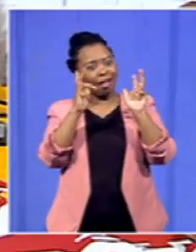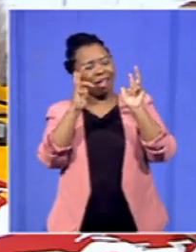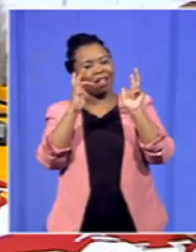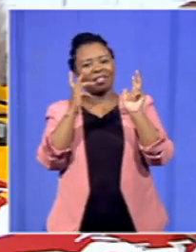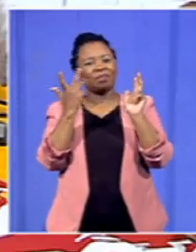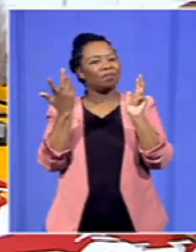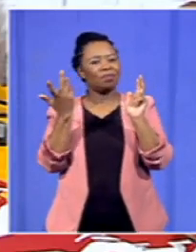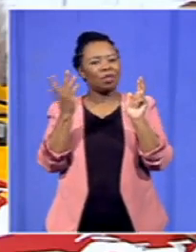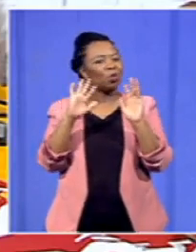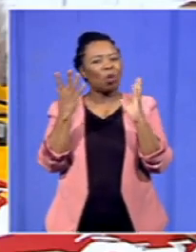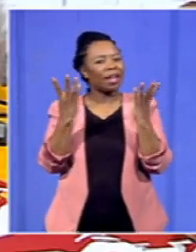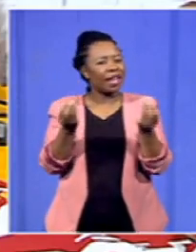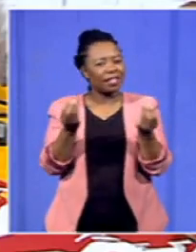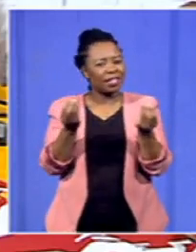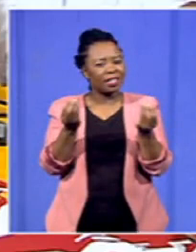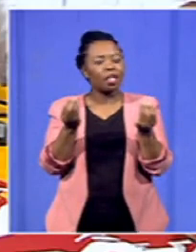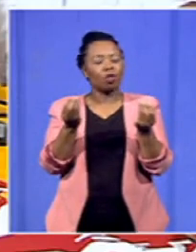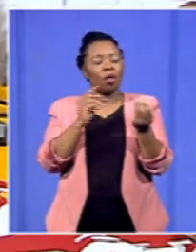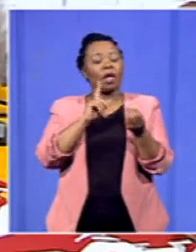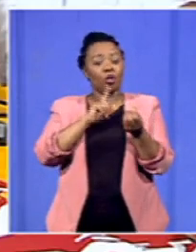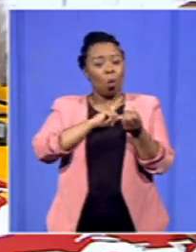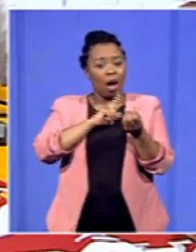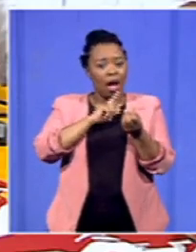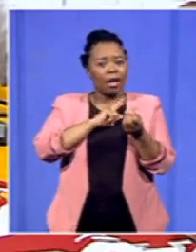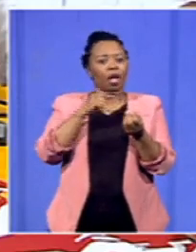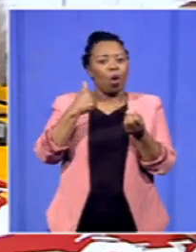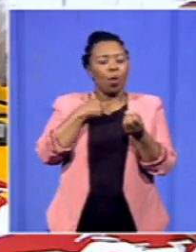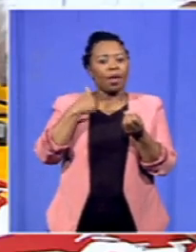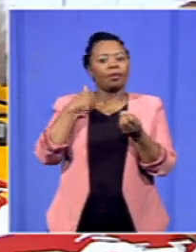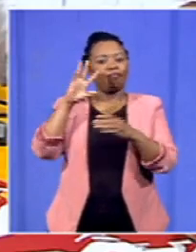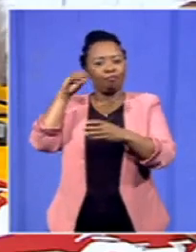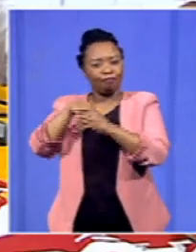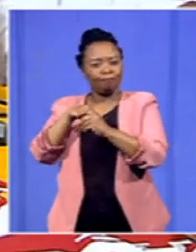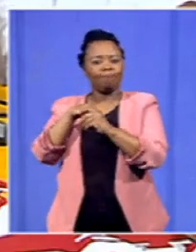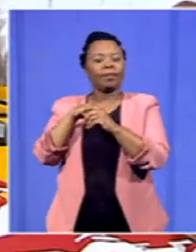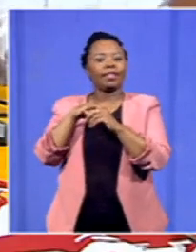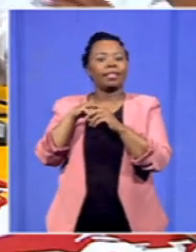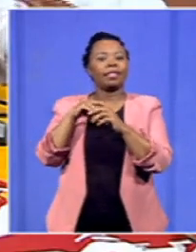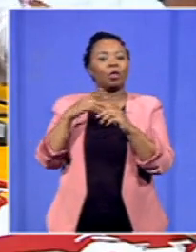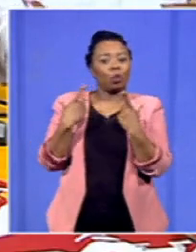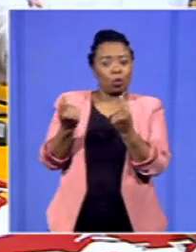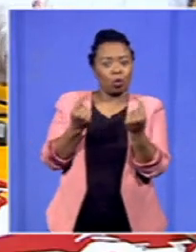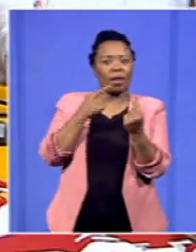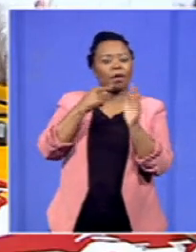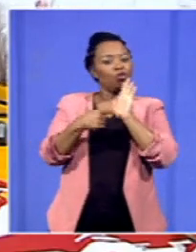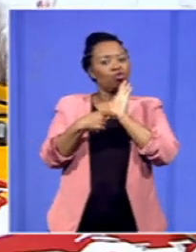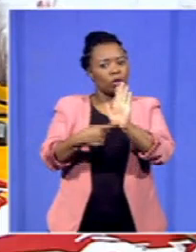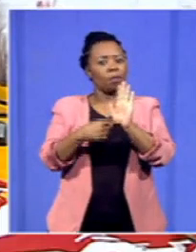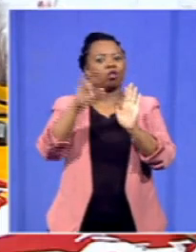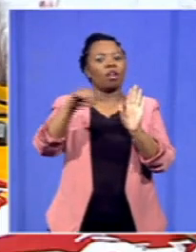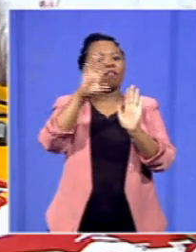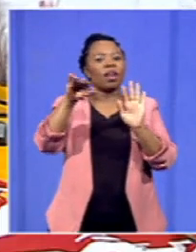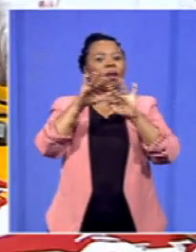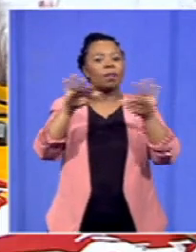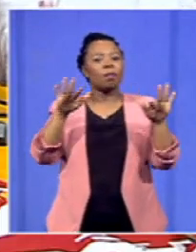trying to do also as we embark on the action is to also demonstrate to South Africans that they too themselves have got